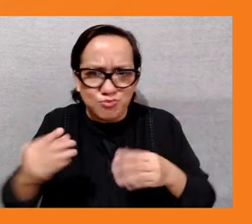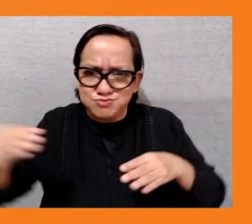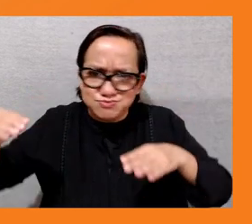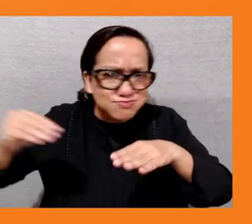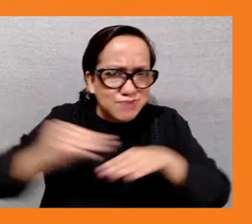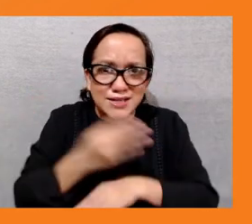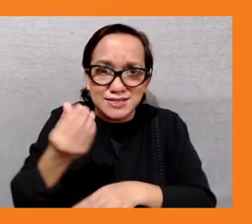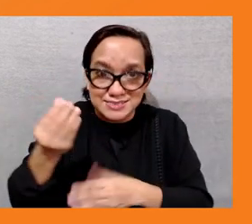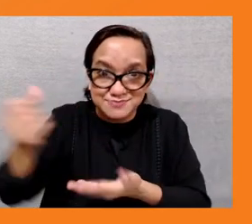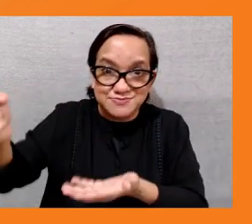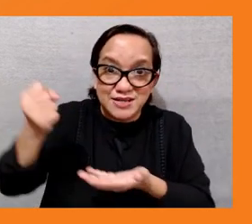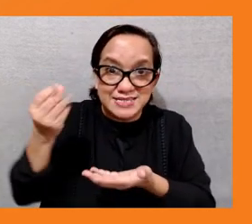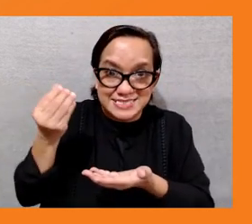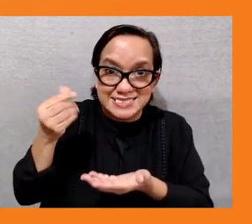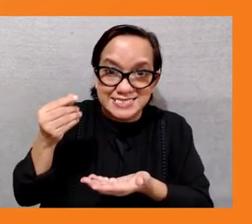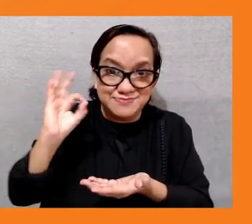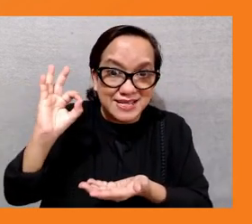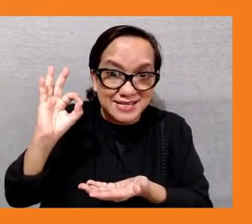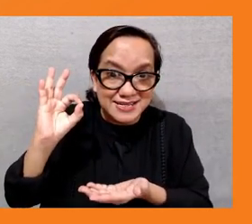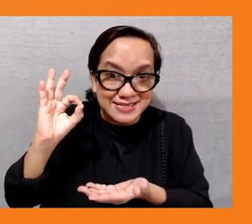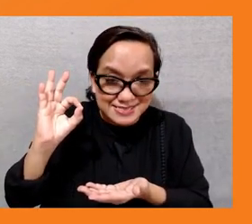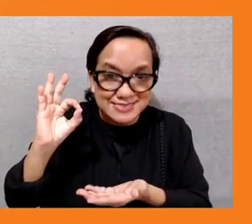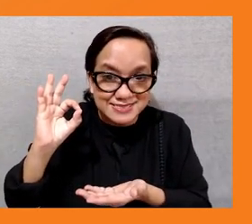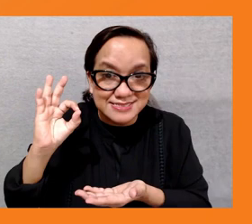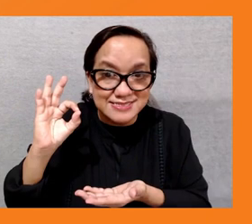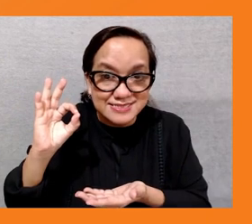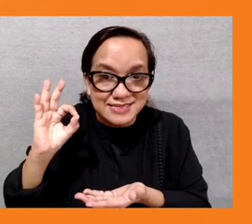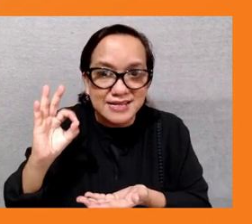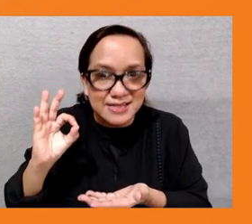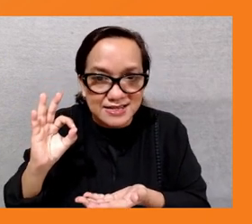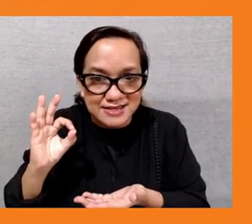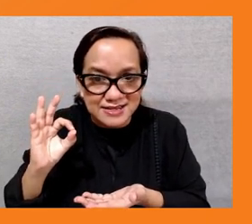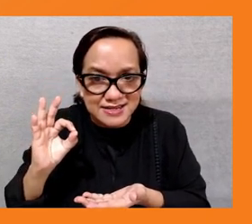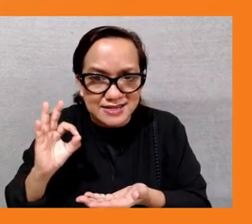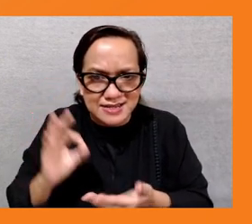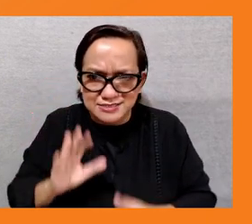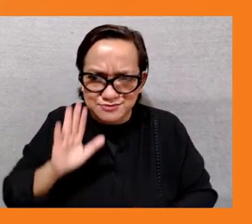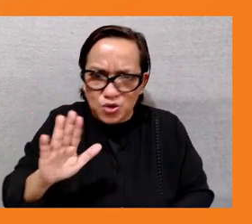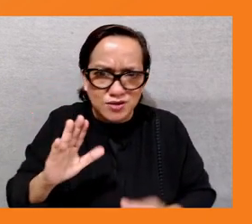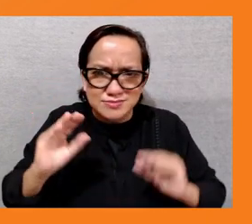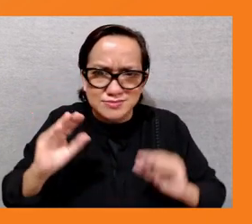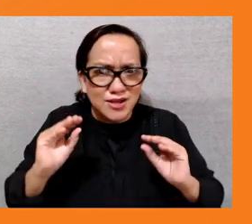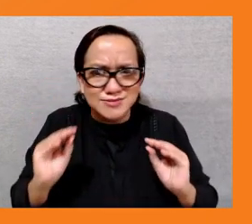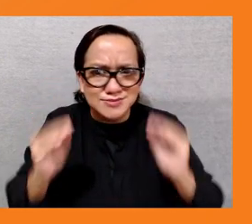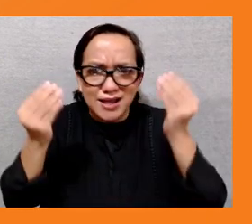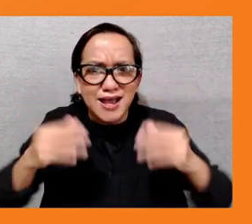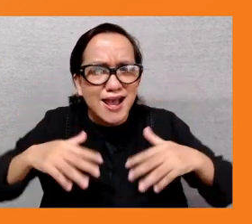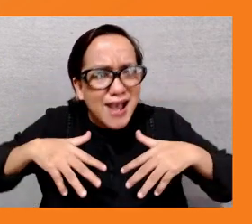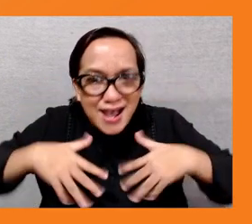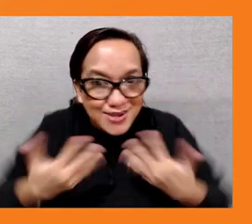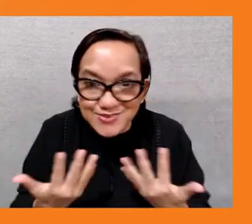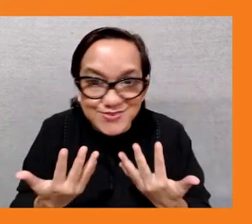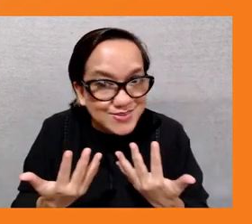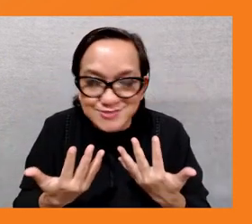also youth are seen as an innovation for a driver for innovation so with the right access to information